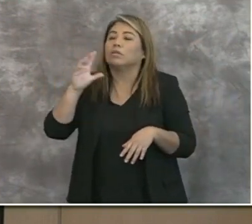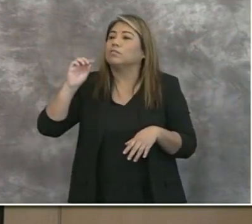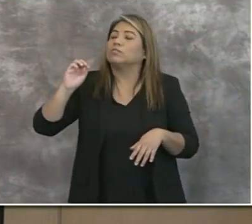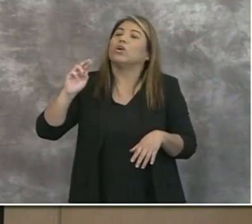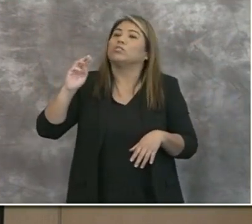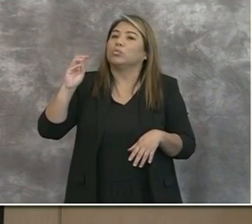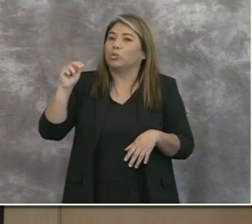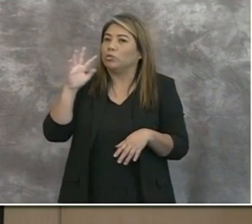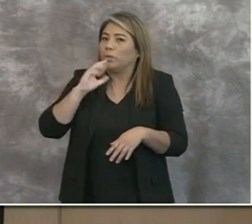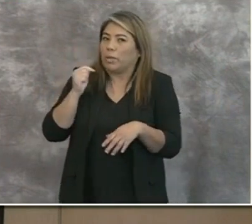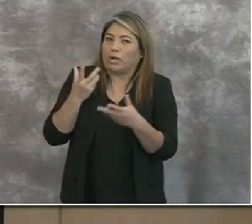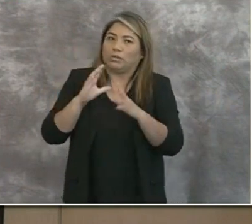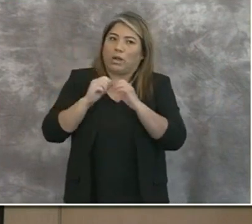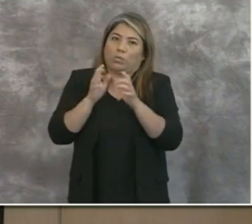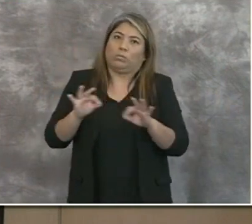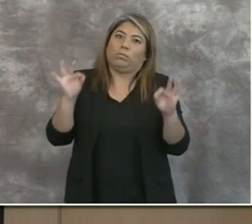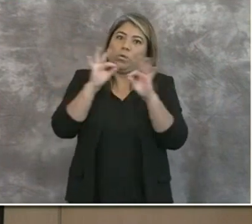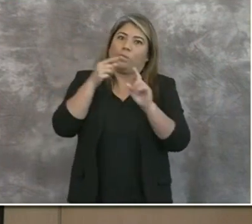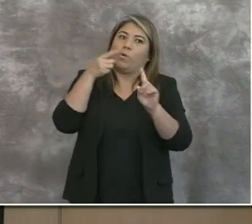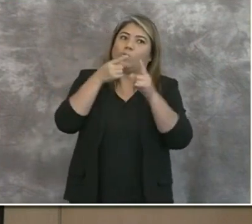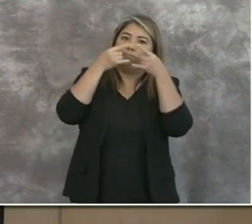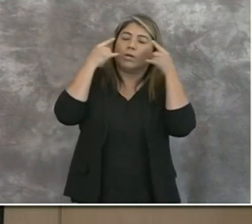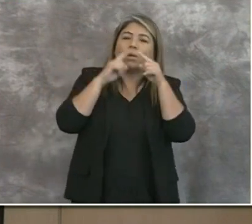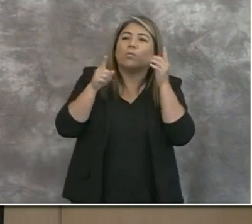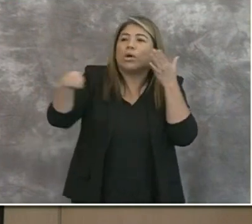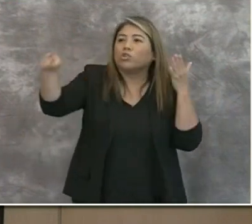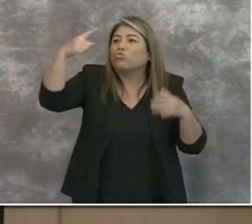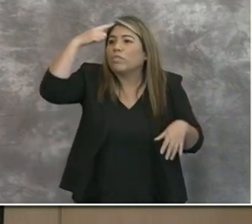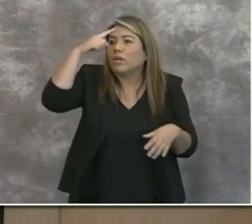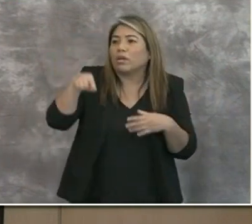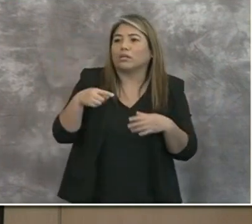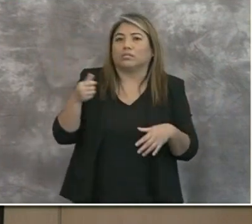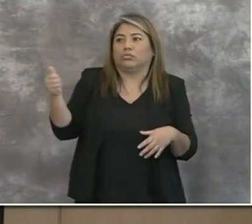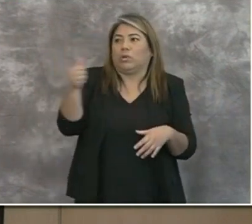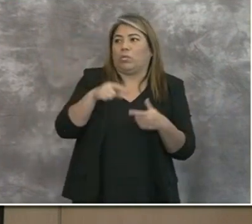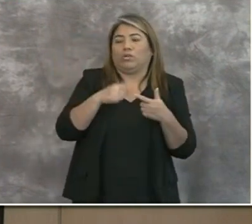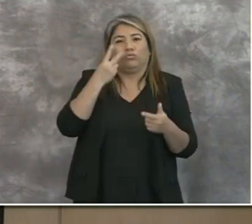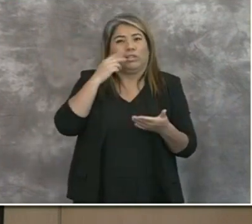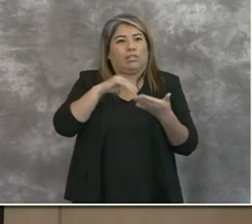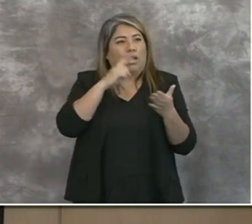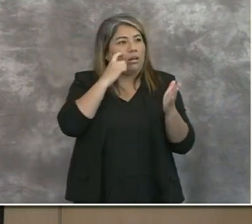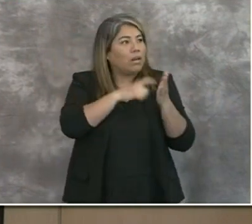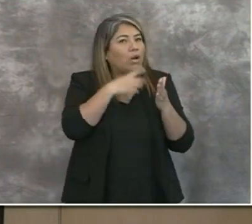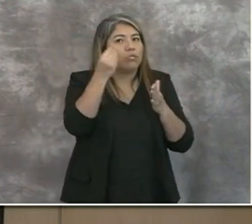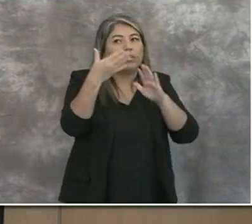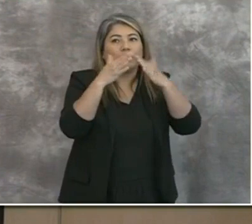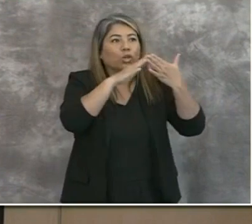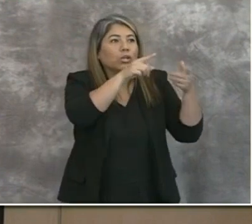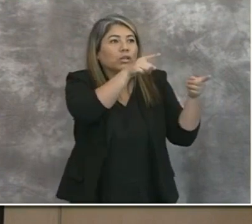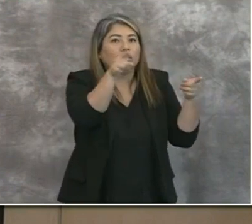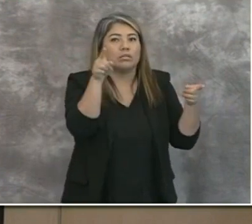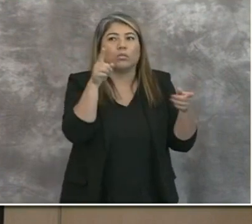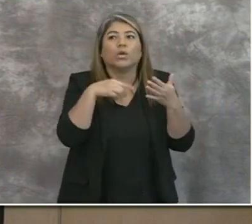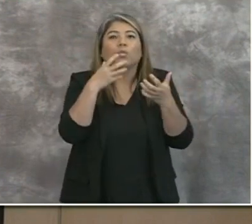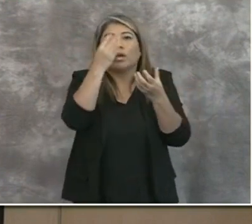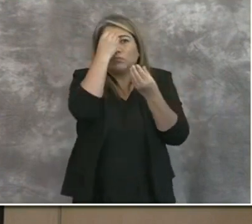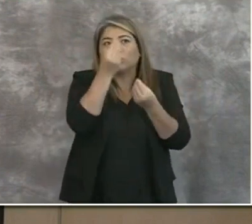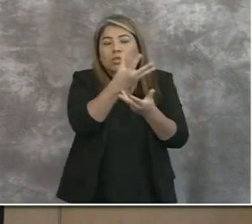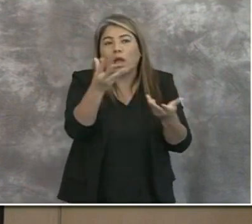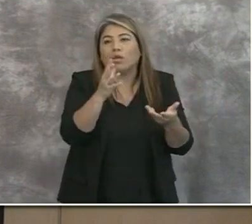important it is, but what do you think when you see that out in the community? What do you want to tell those people?